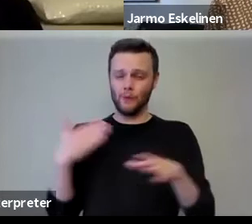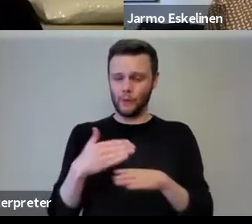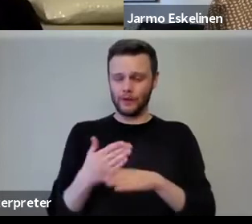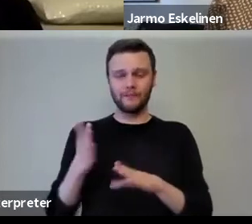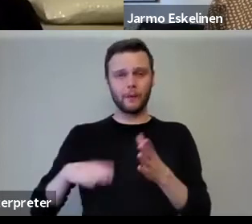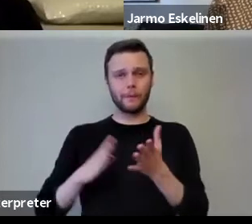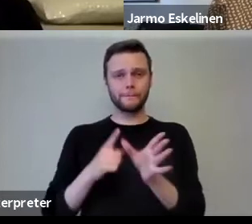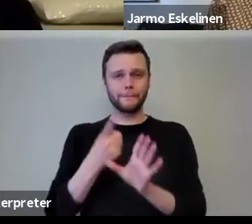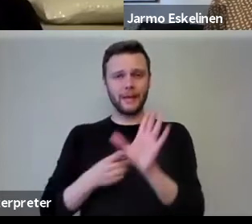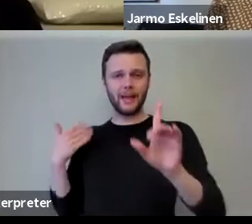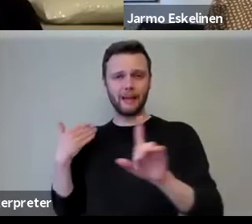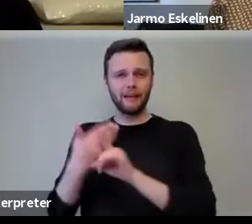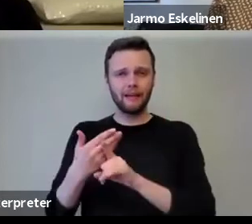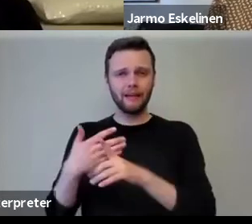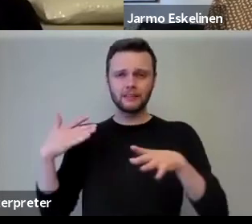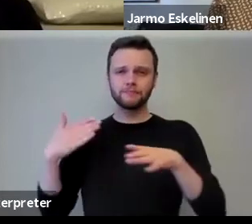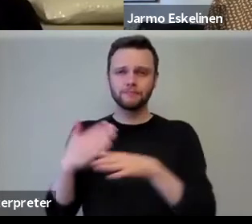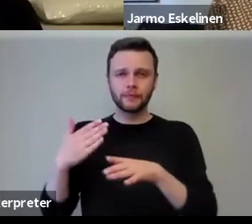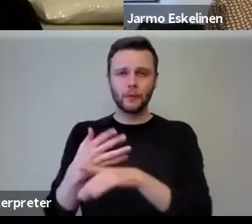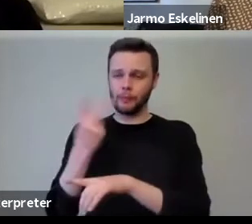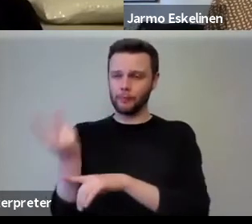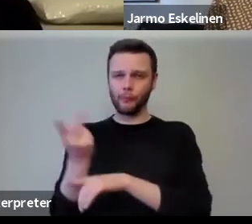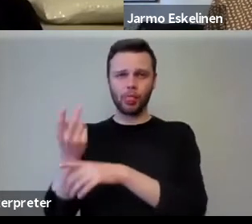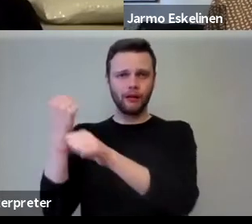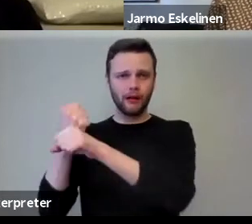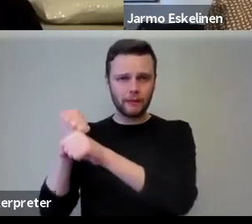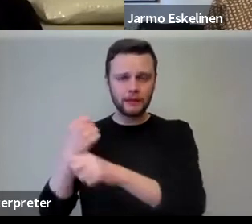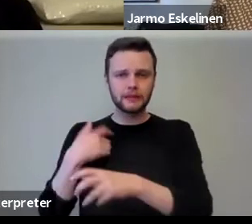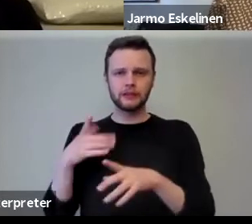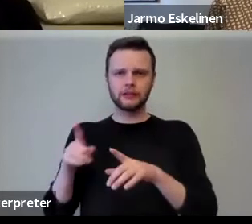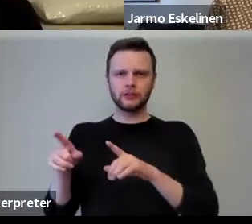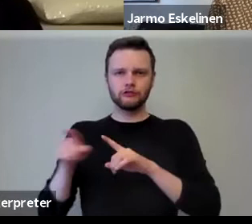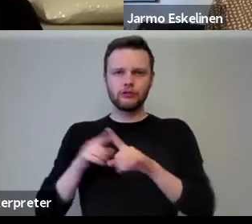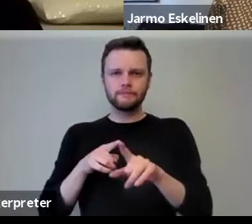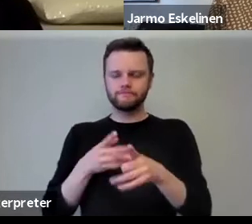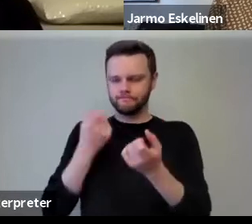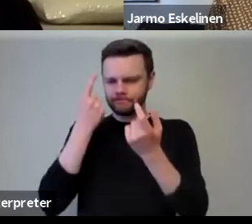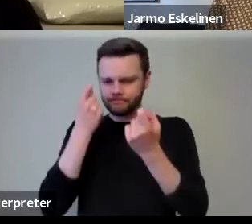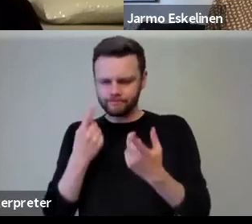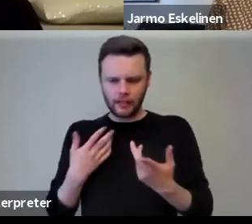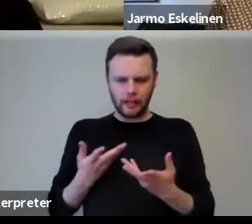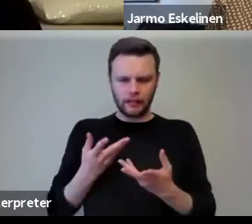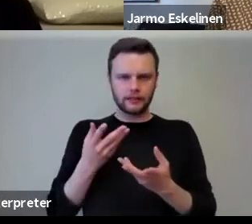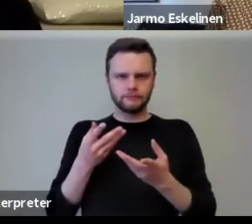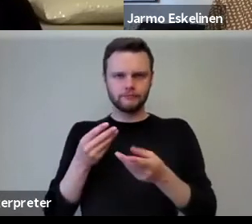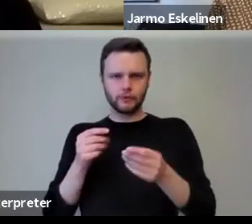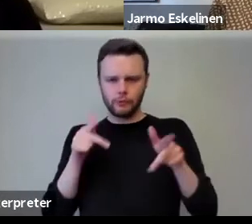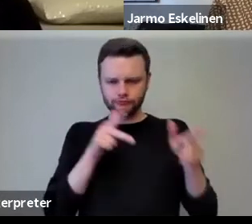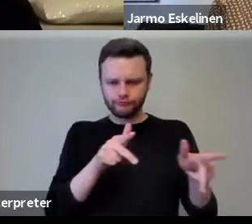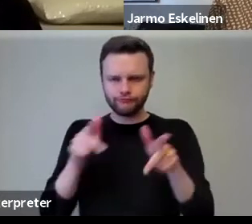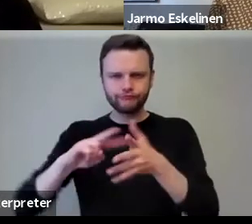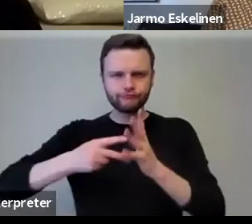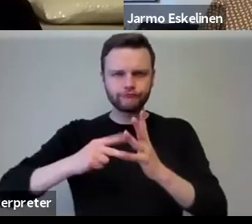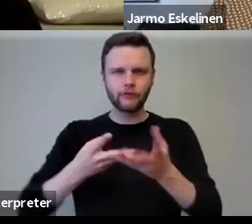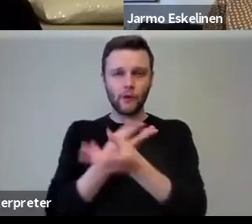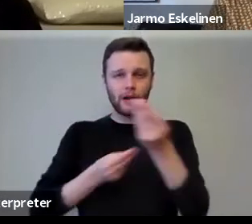with the treasury and with both governments to model the financial, economical impact of the pandemic to the society.